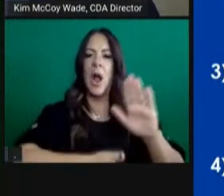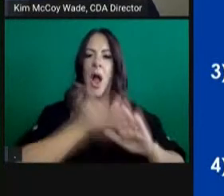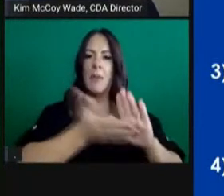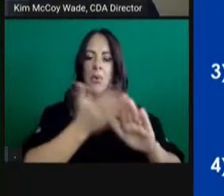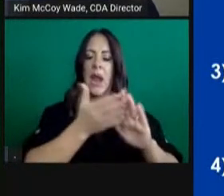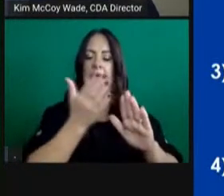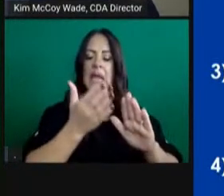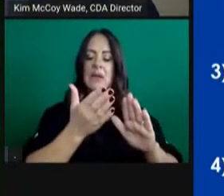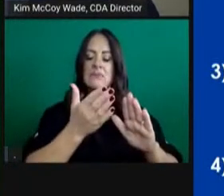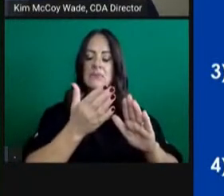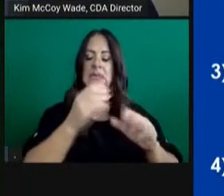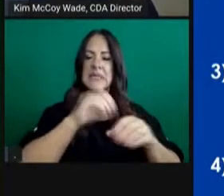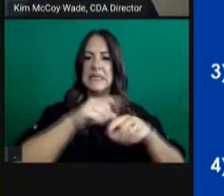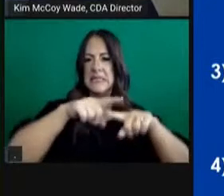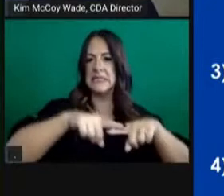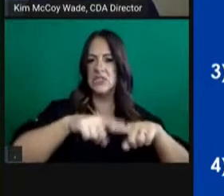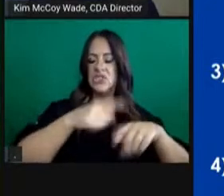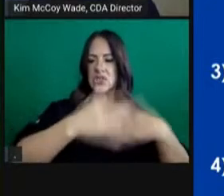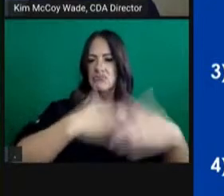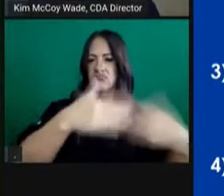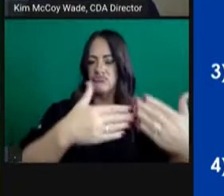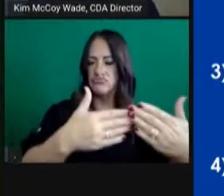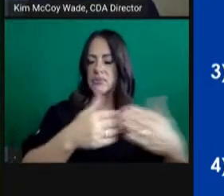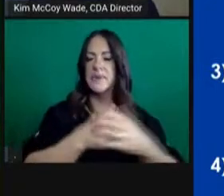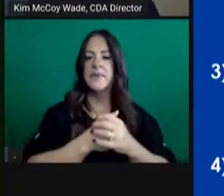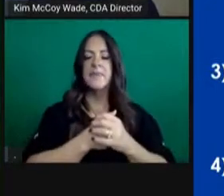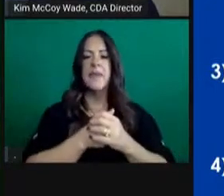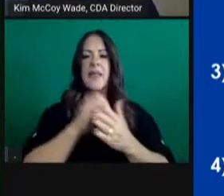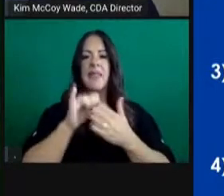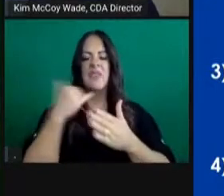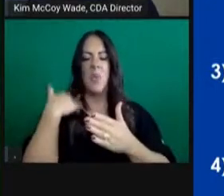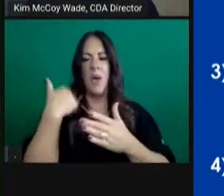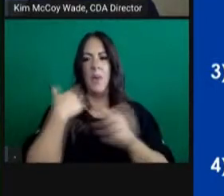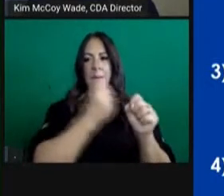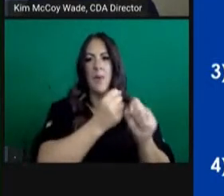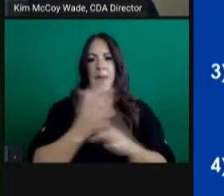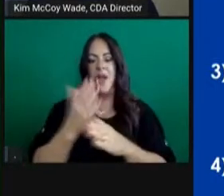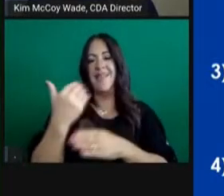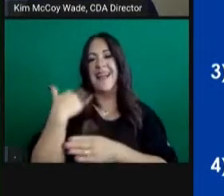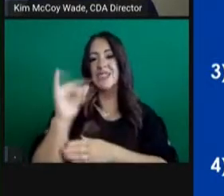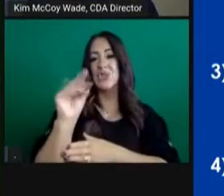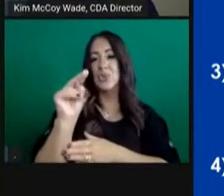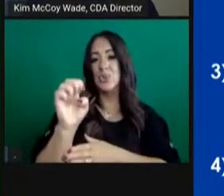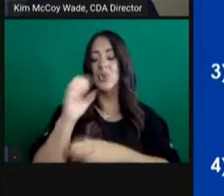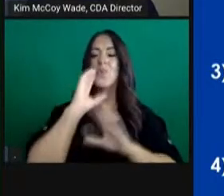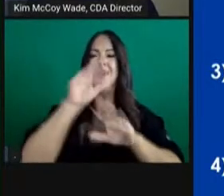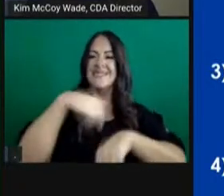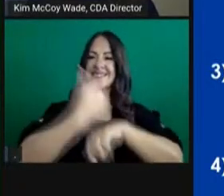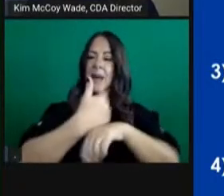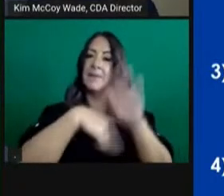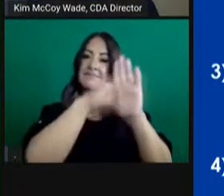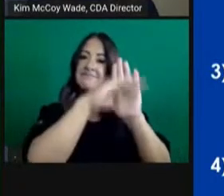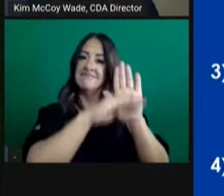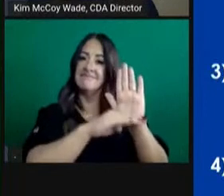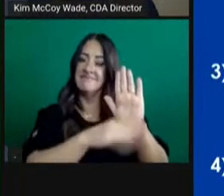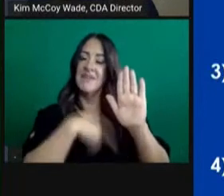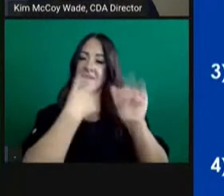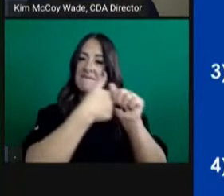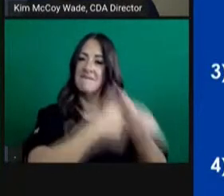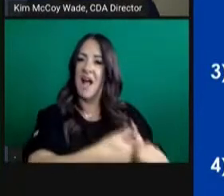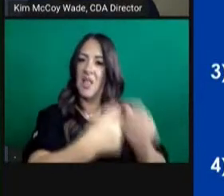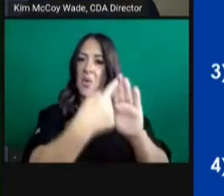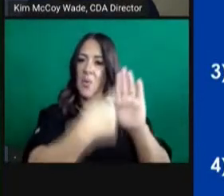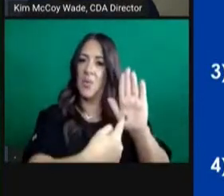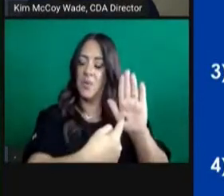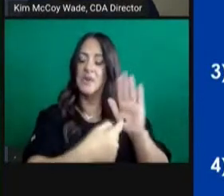also know that a third goal is that we're prepared. That's why the guidelines have come out in June and why we're moving into implementation now, that we are